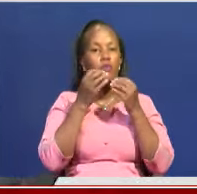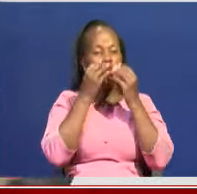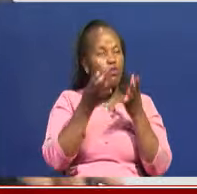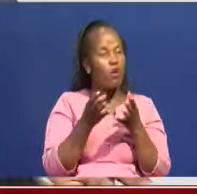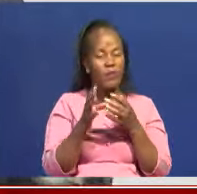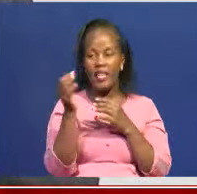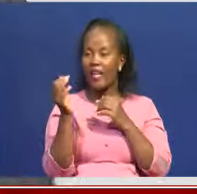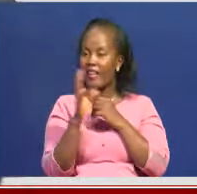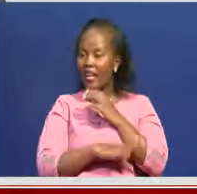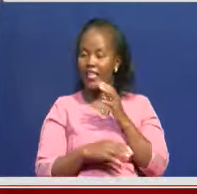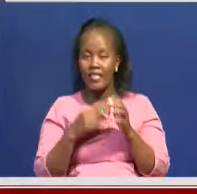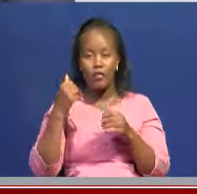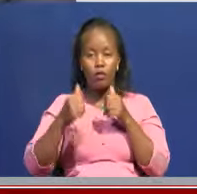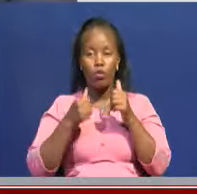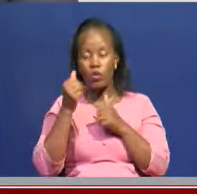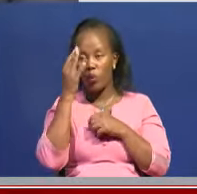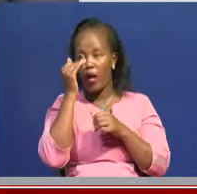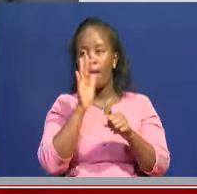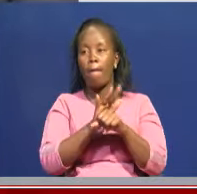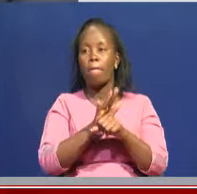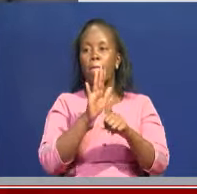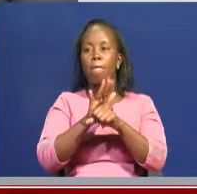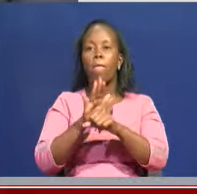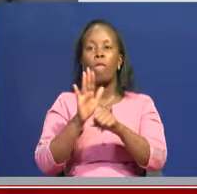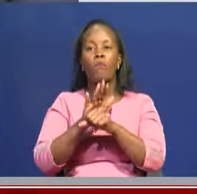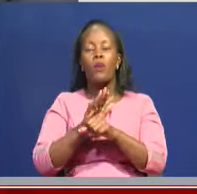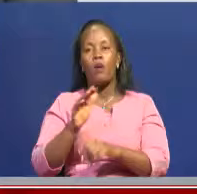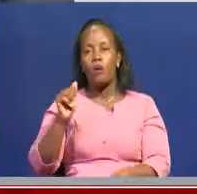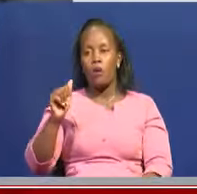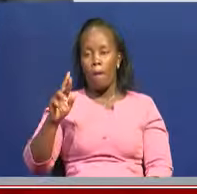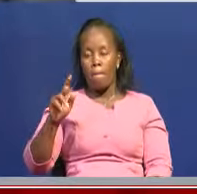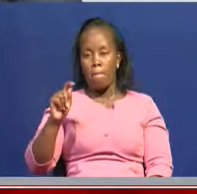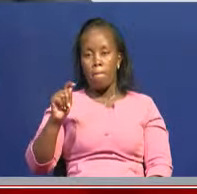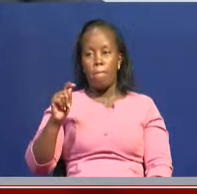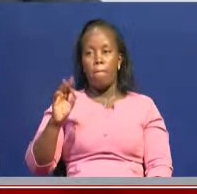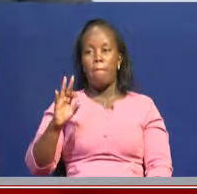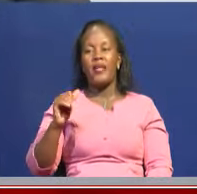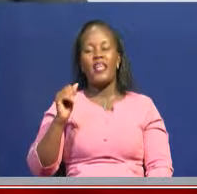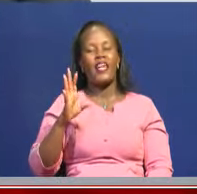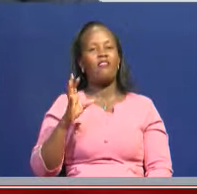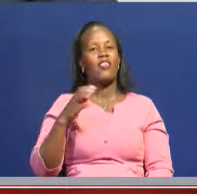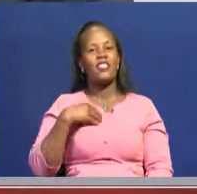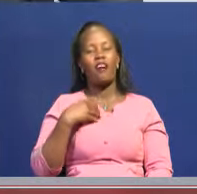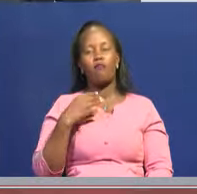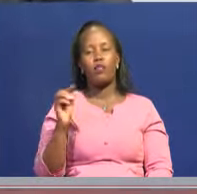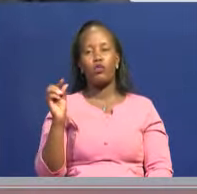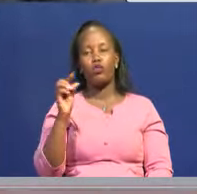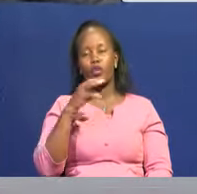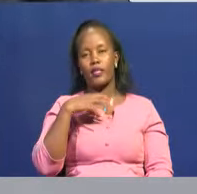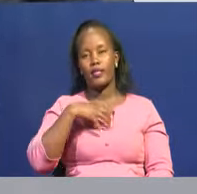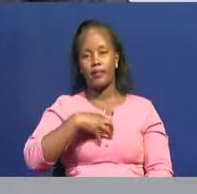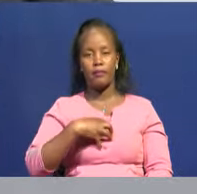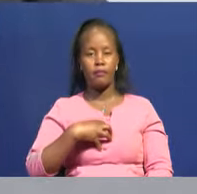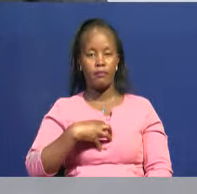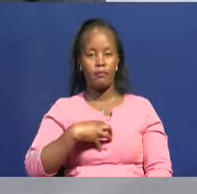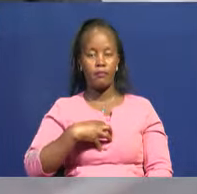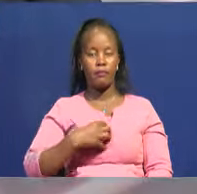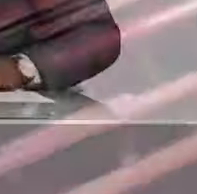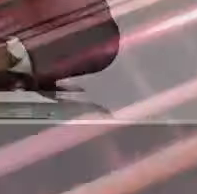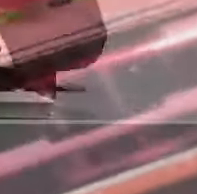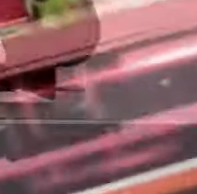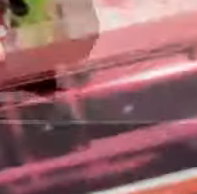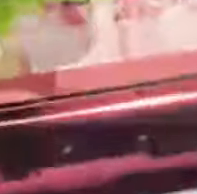probably because, I mean, these are a lot of artifacts that are still trapped out there. We're taking a breather. Coming back in a minute. Don't go too far.